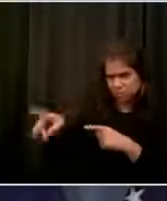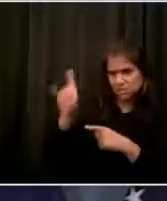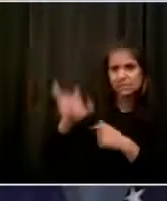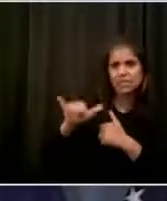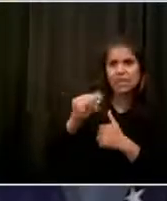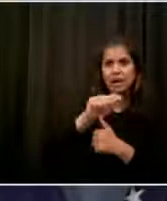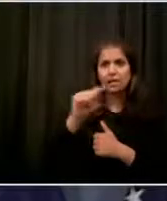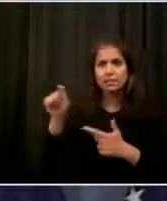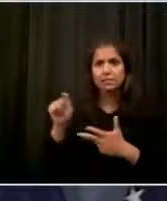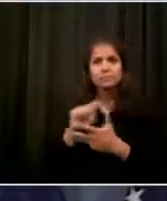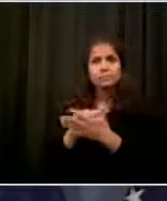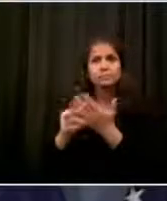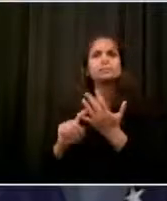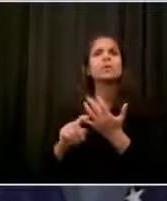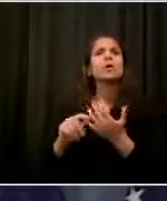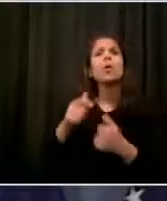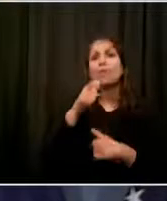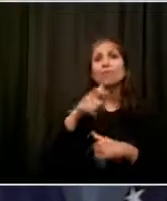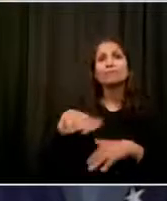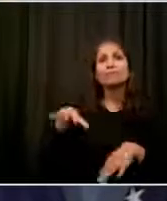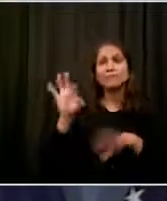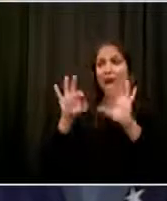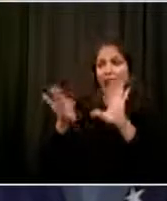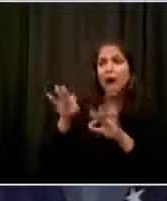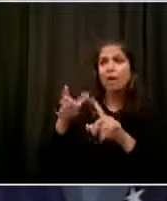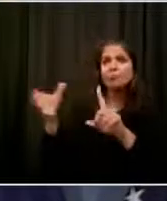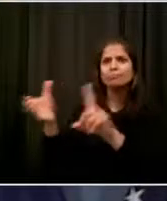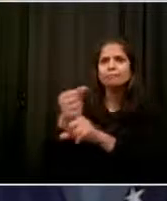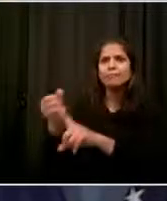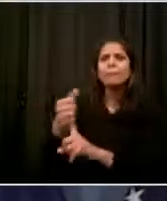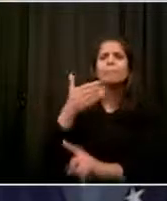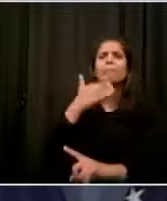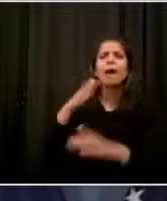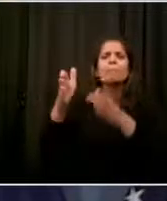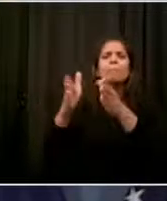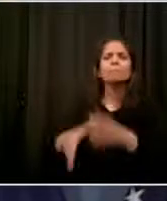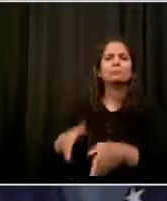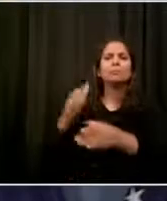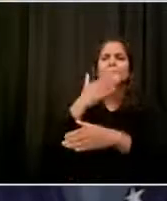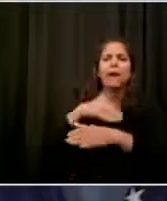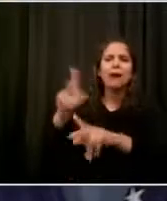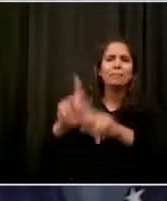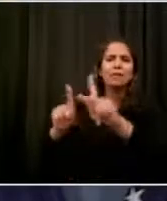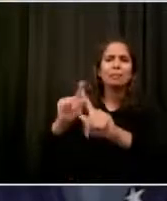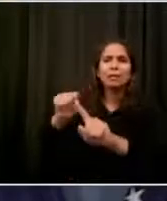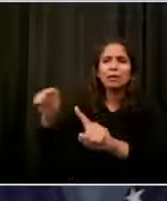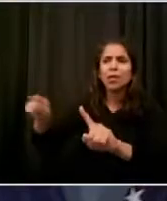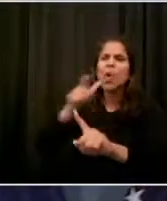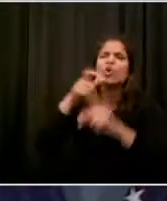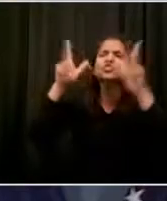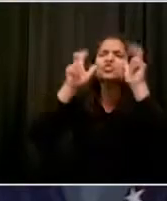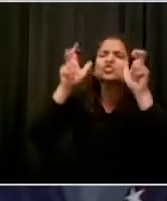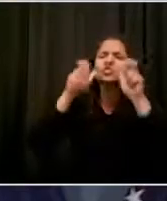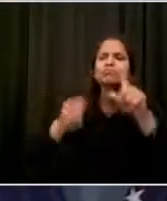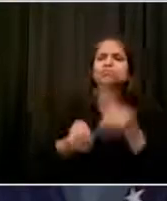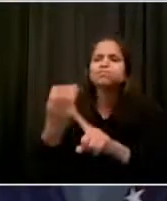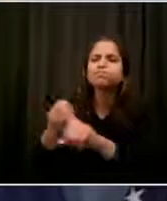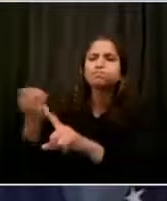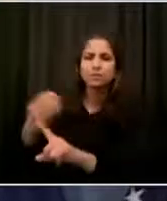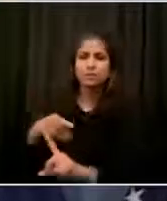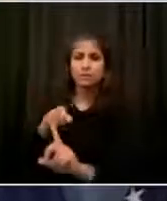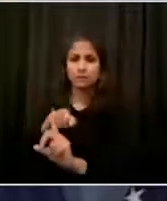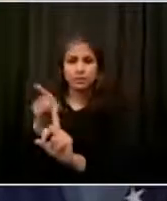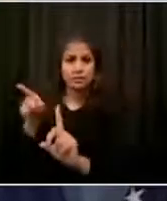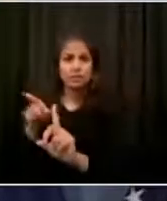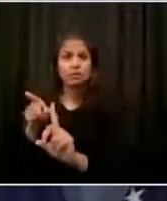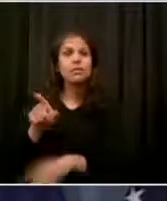during the protest, that there was a real and tangible and very dangerous threat of violence in that situation that affected